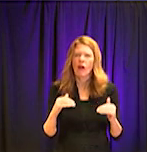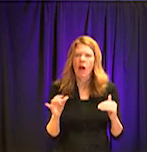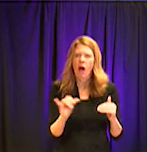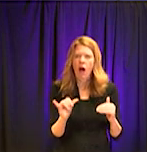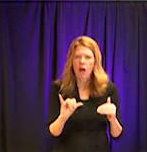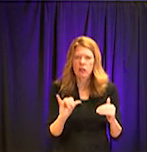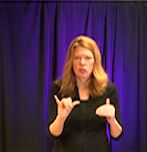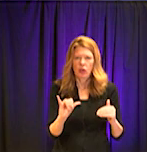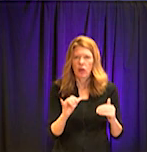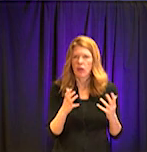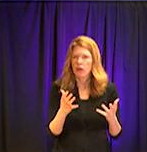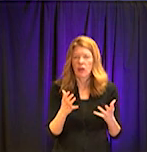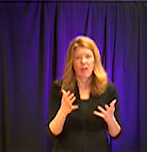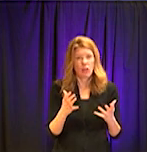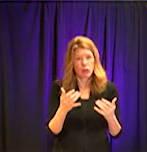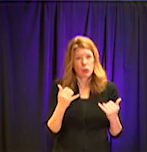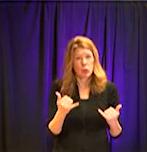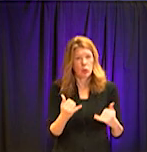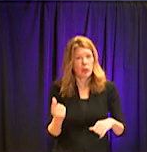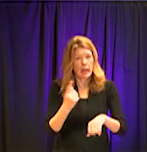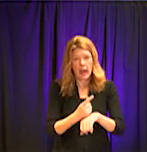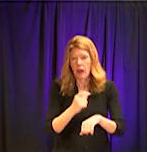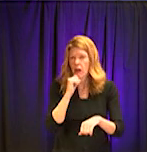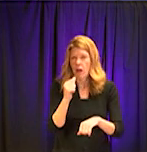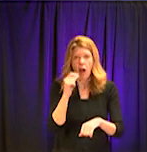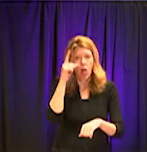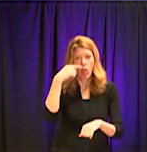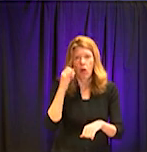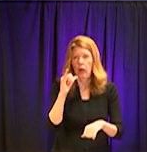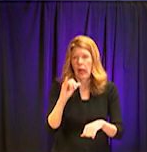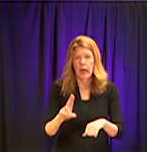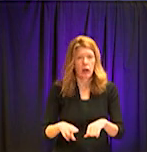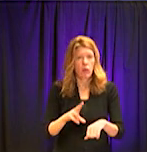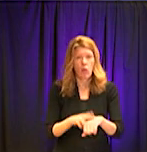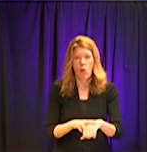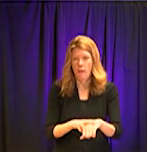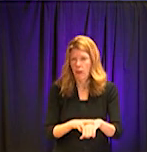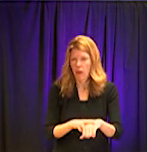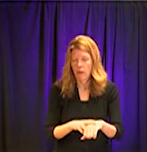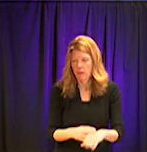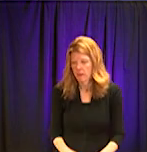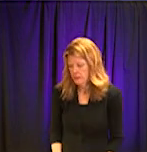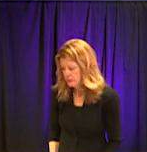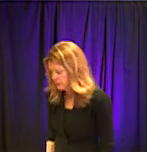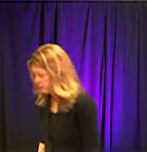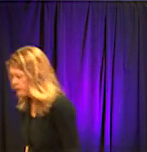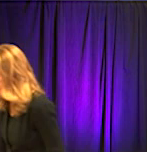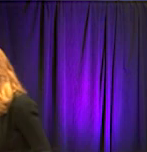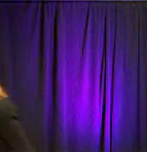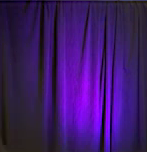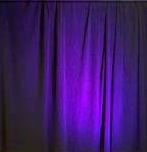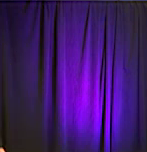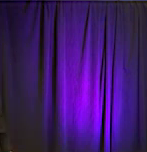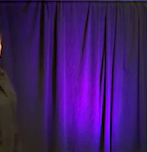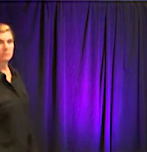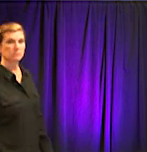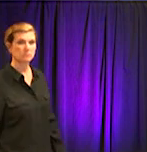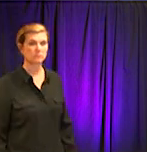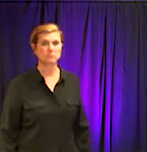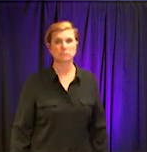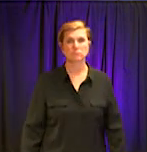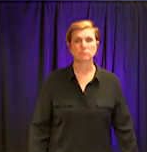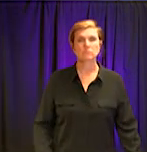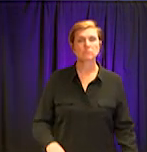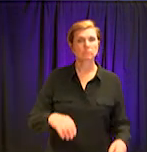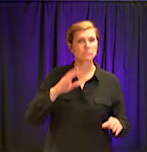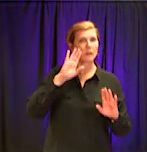does normally or day to day. There have been, you know, a number of things that probably many people have already experienced with